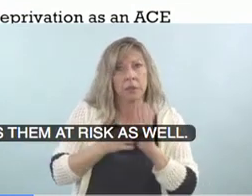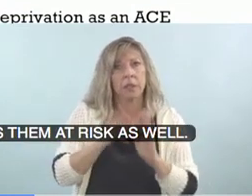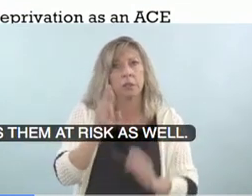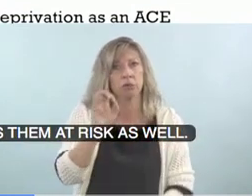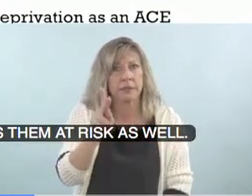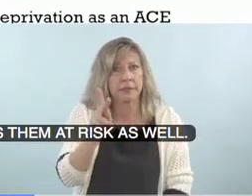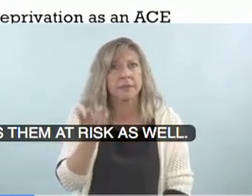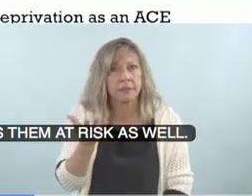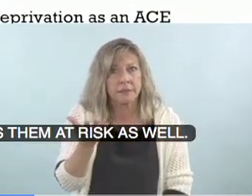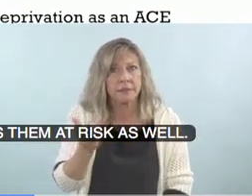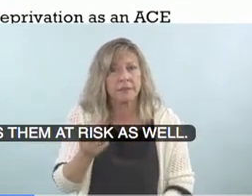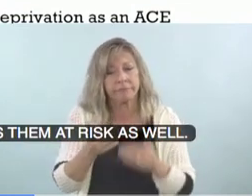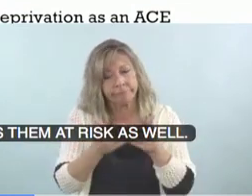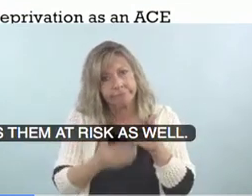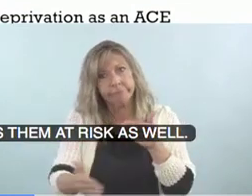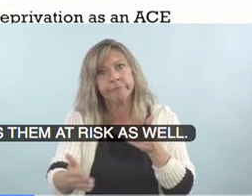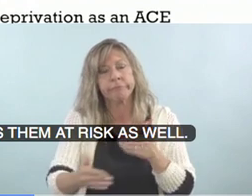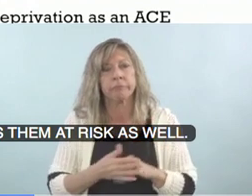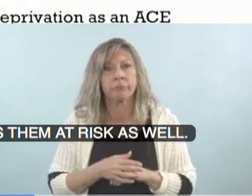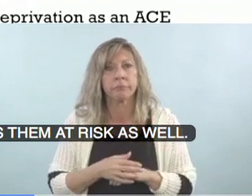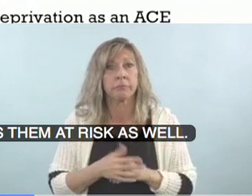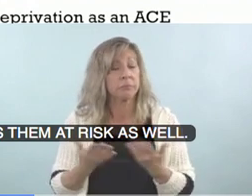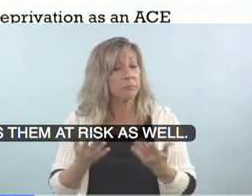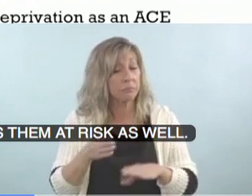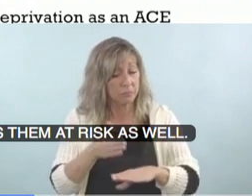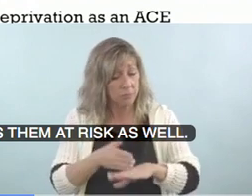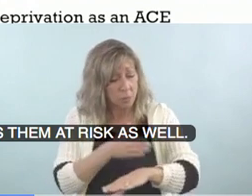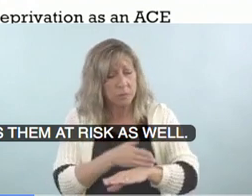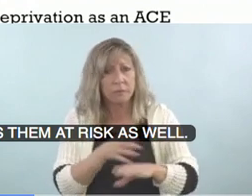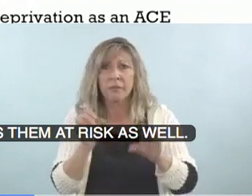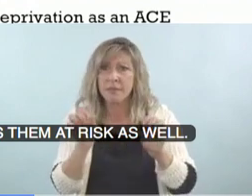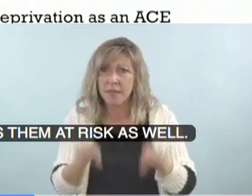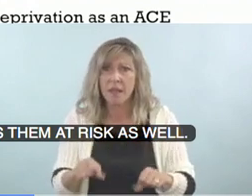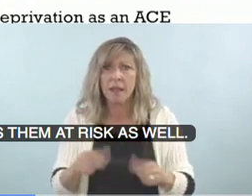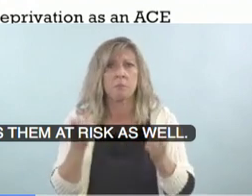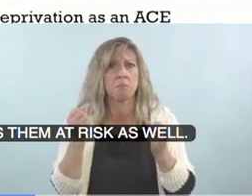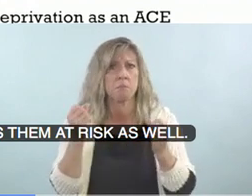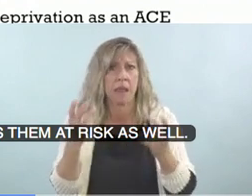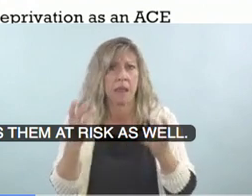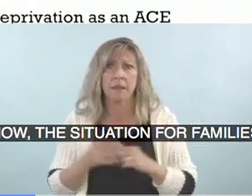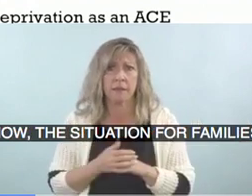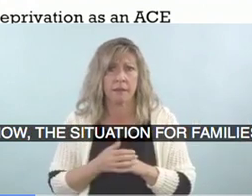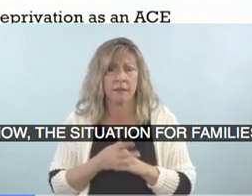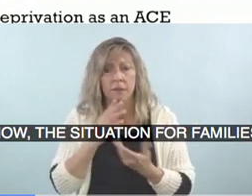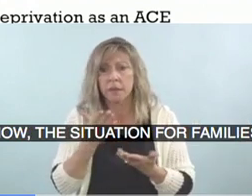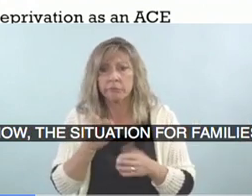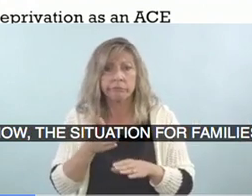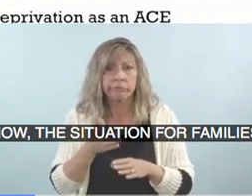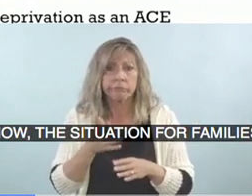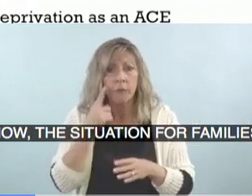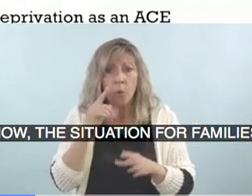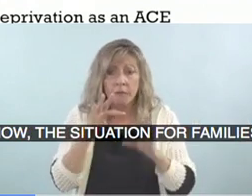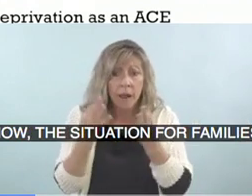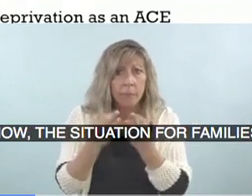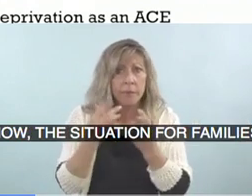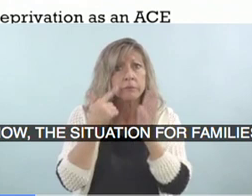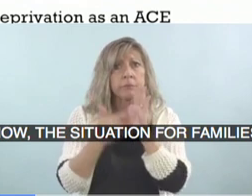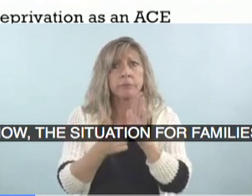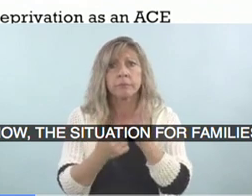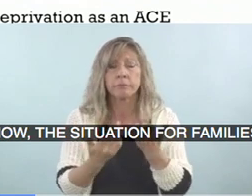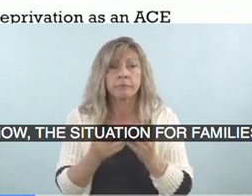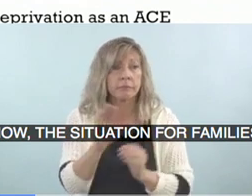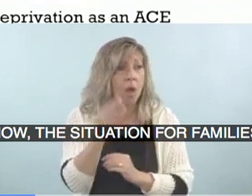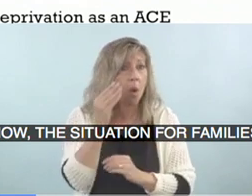lots of things that we can do to improve, you know, um, the situation for families, you know, for example, doing home